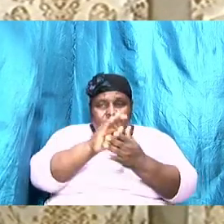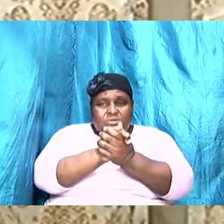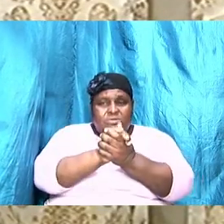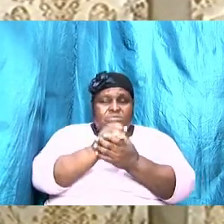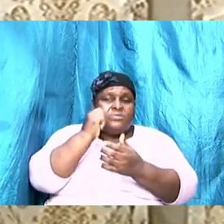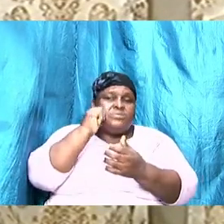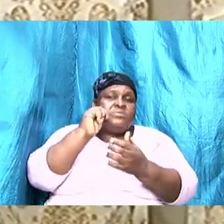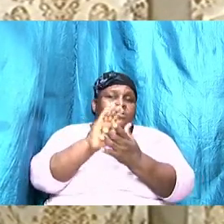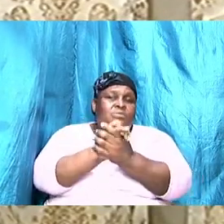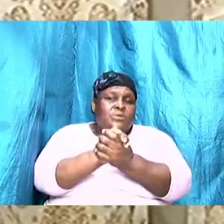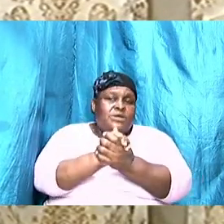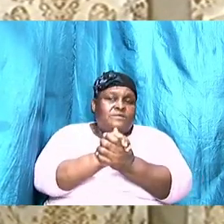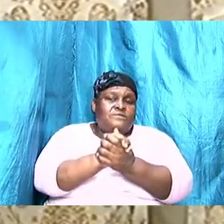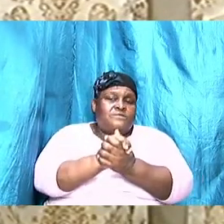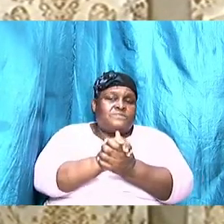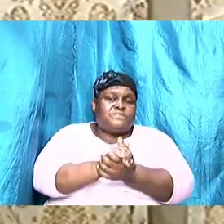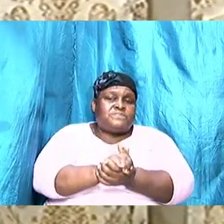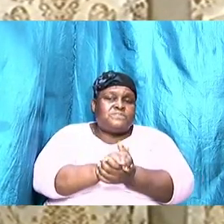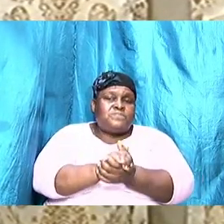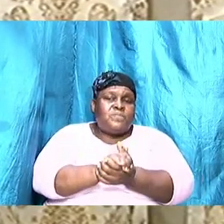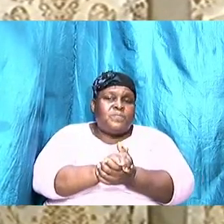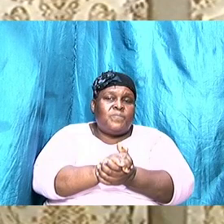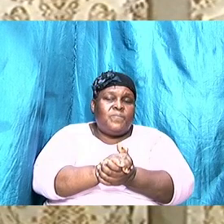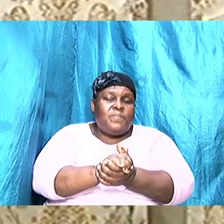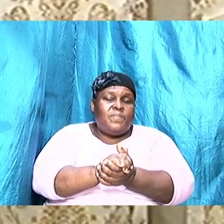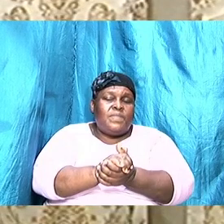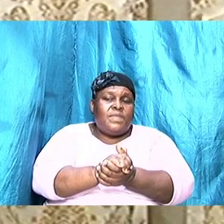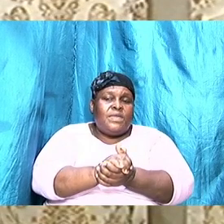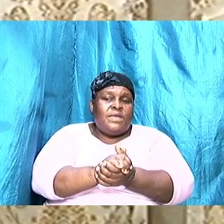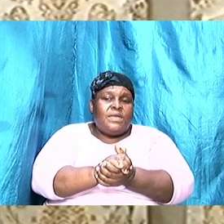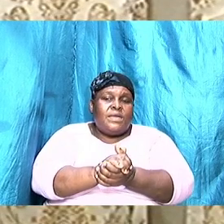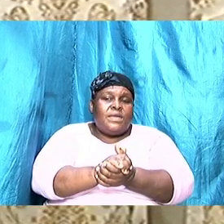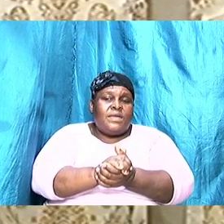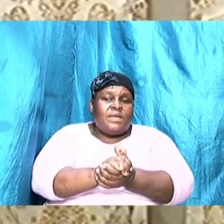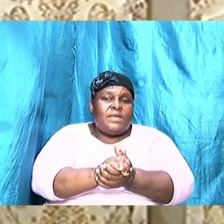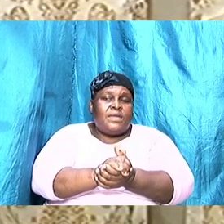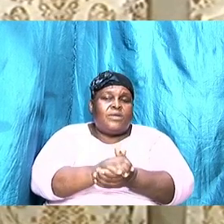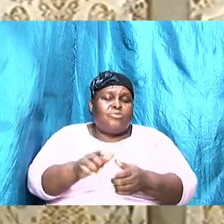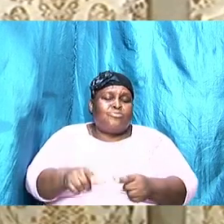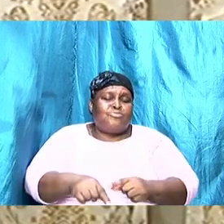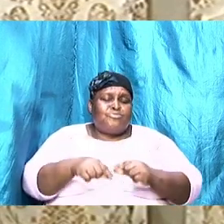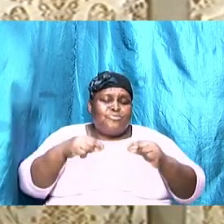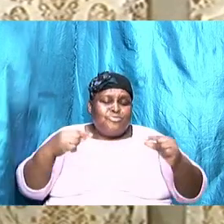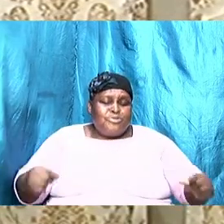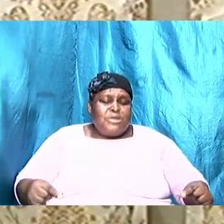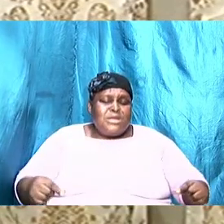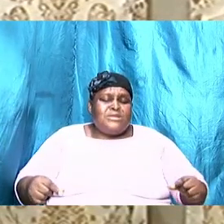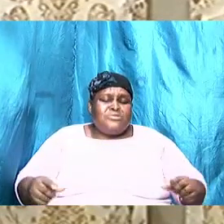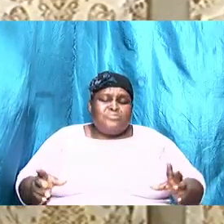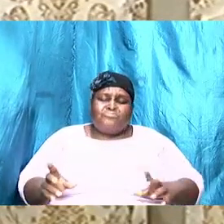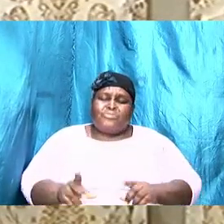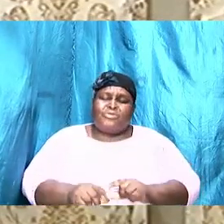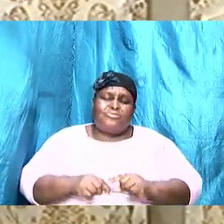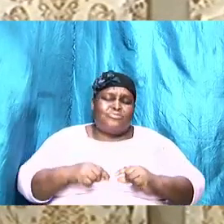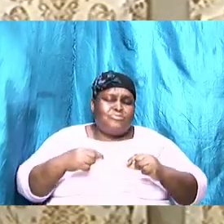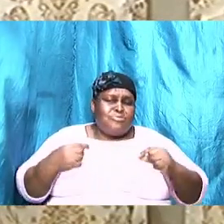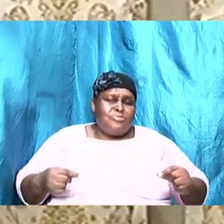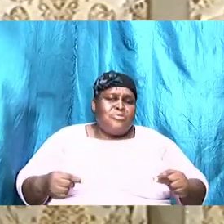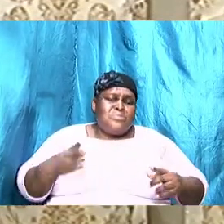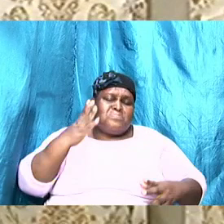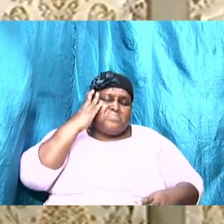marriage. It is a great event, it is a great event, it it is a great